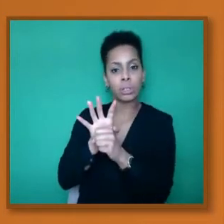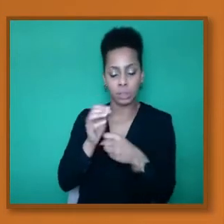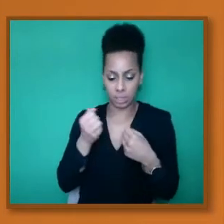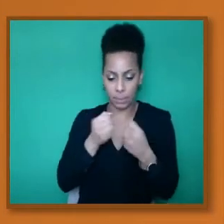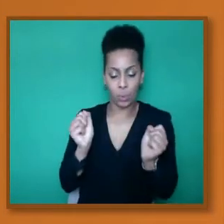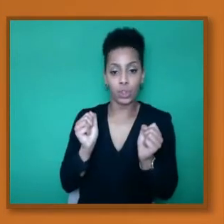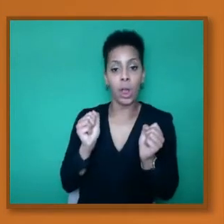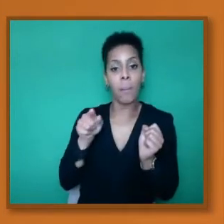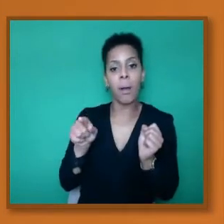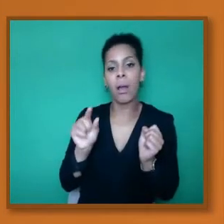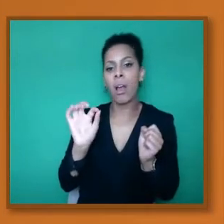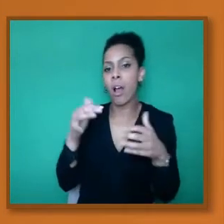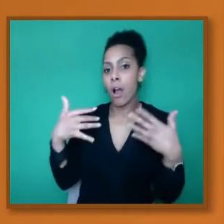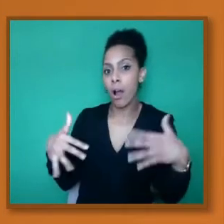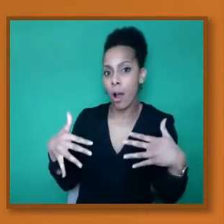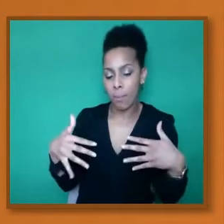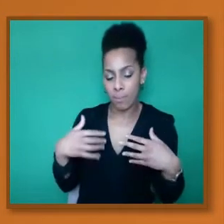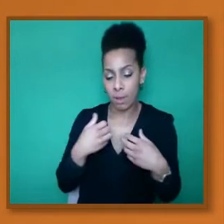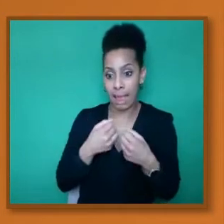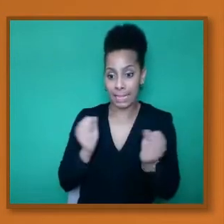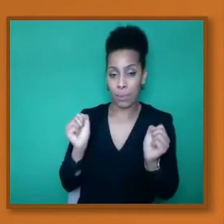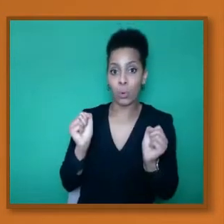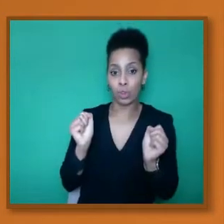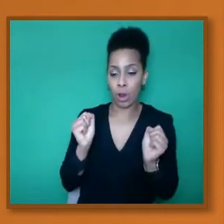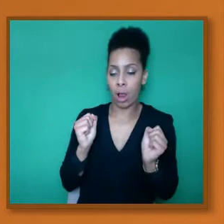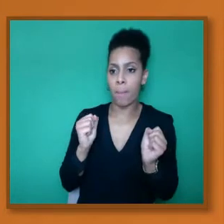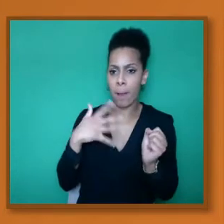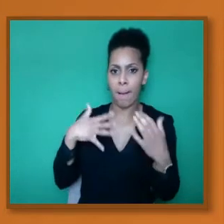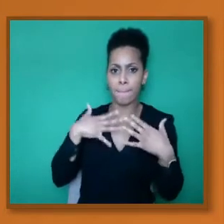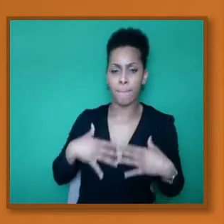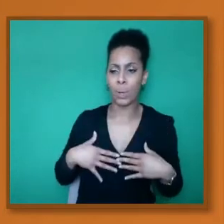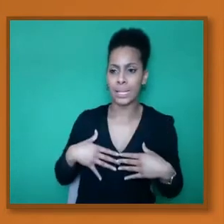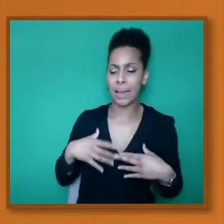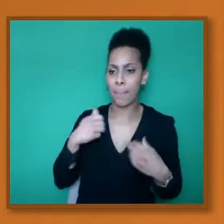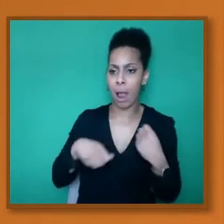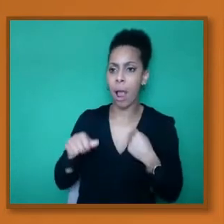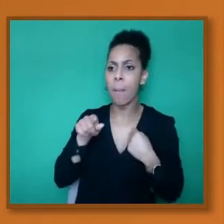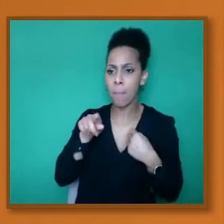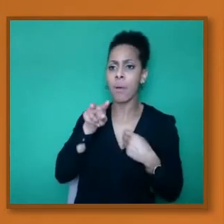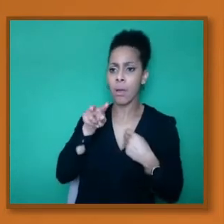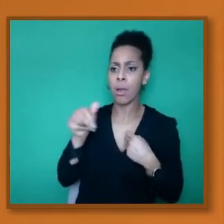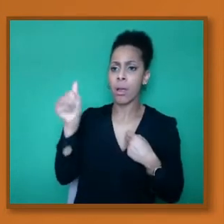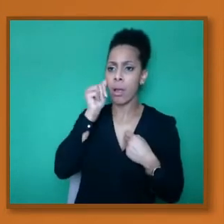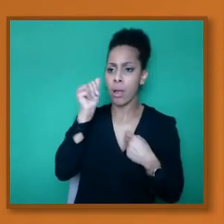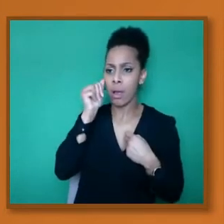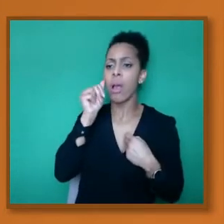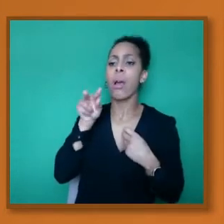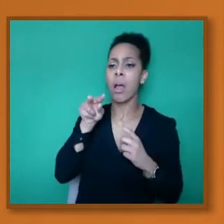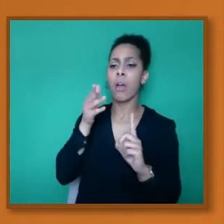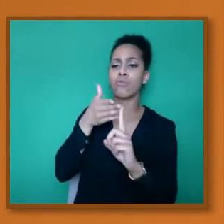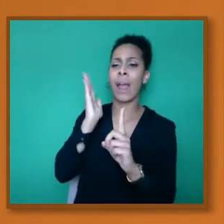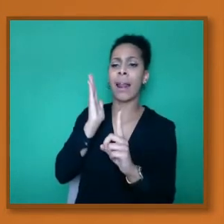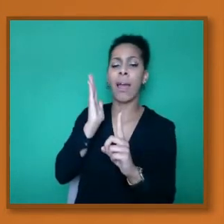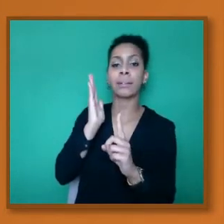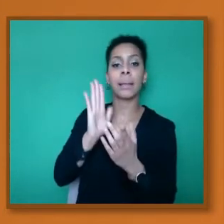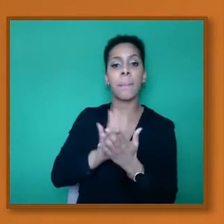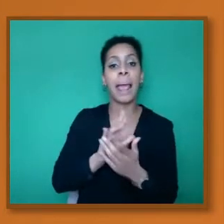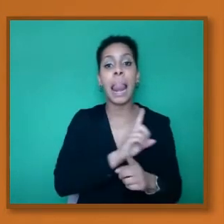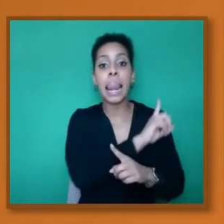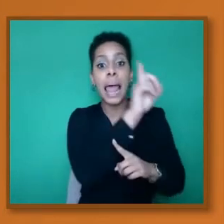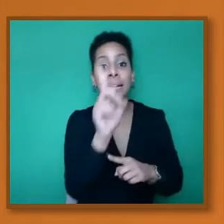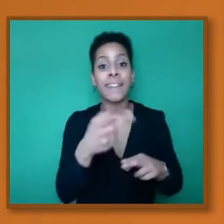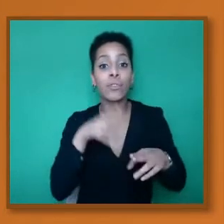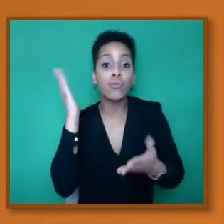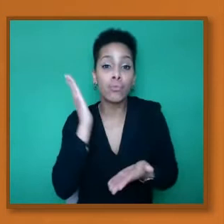the immune system, which Donald had spoken about to respond much faster when it does then encounter